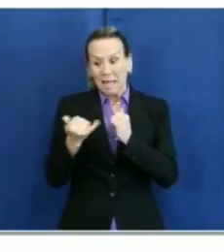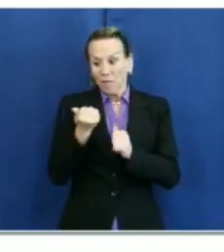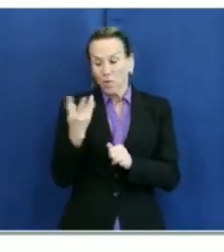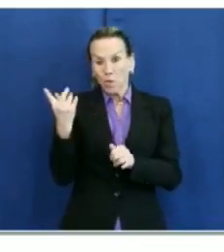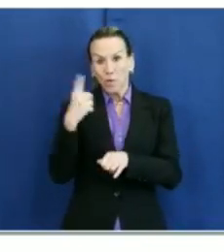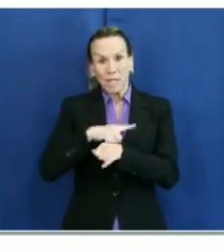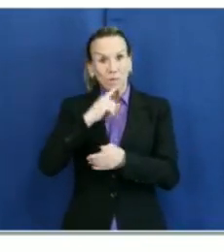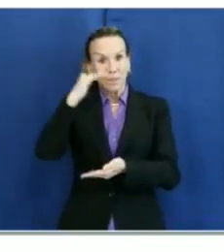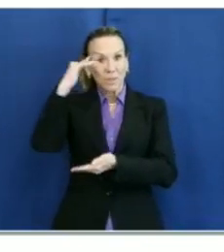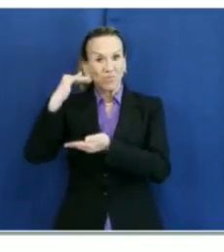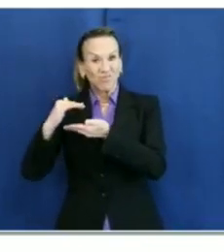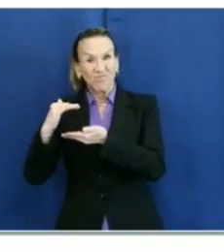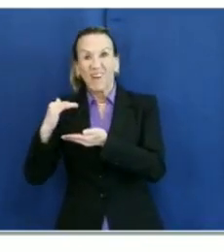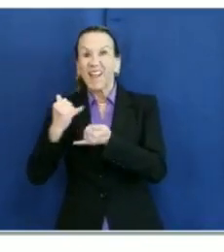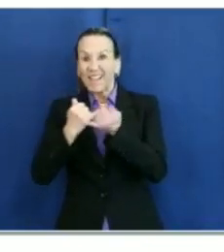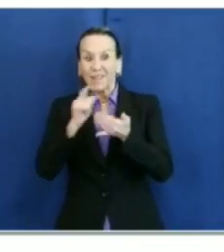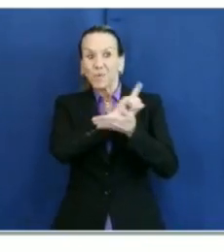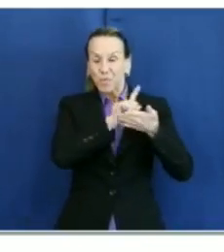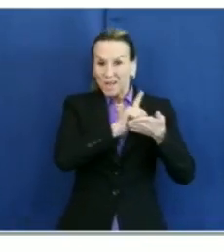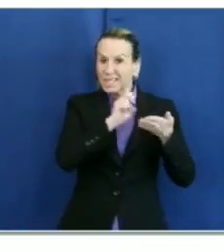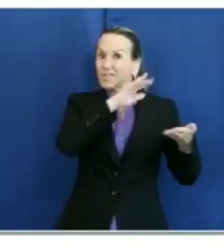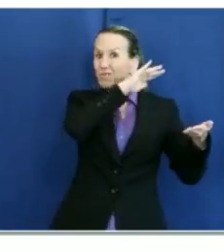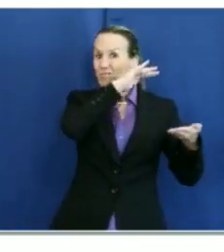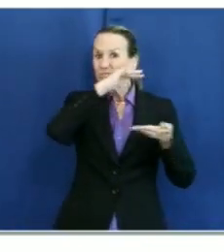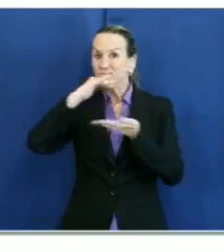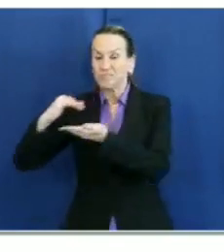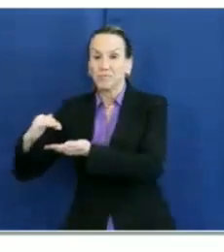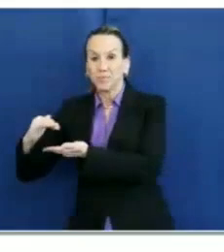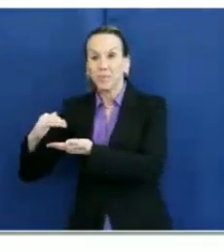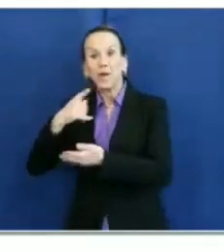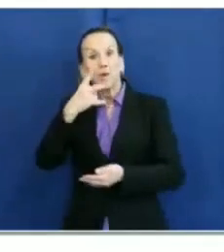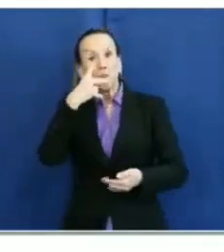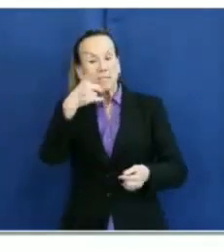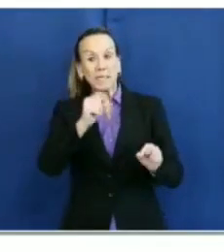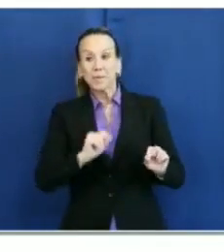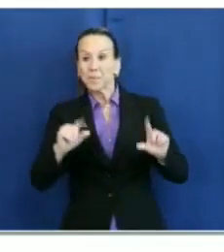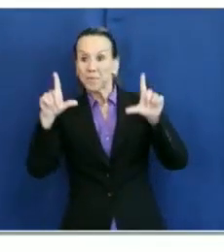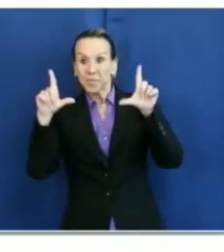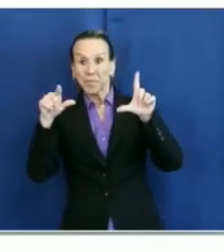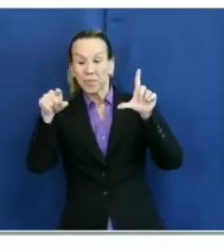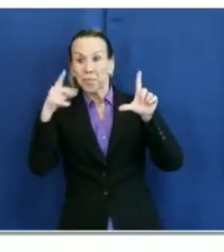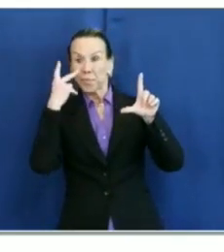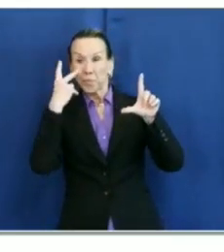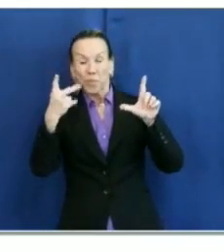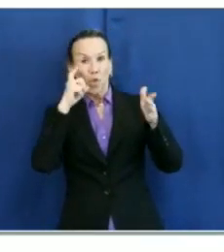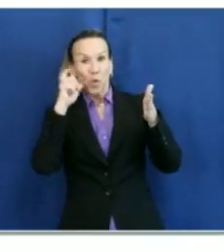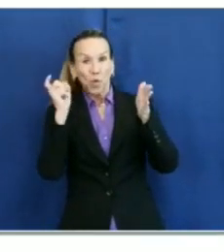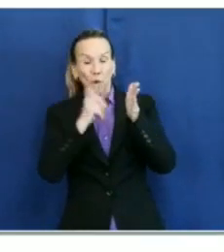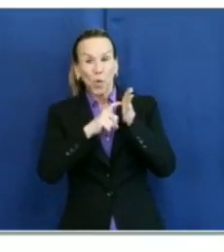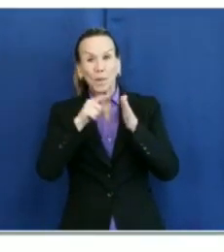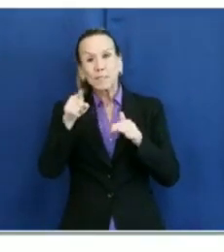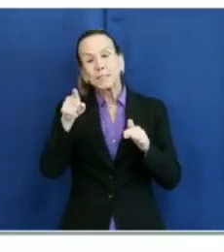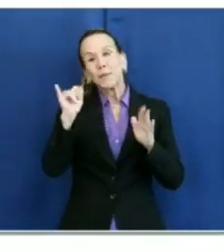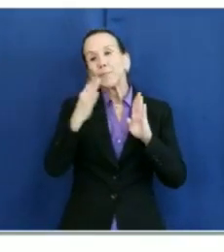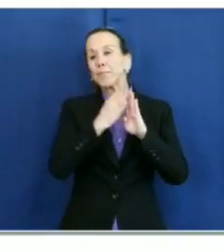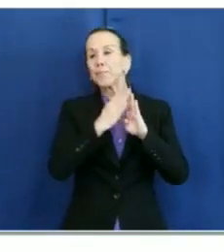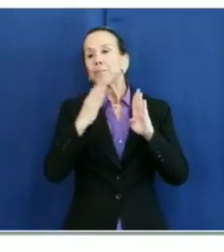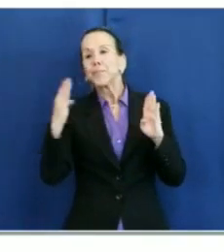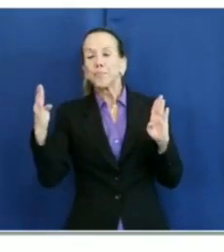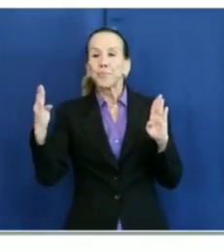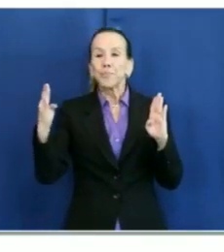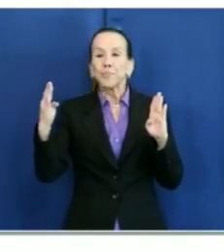even weeks. Today, in the next slide, this is just our overall